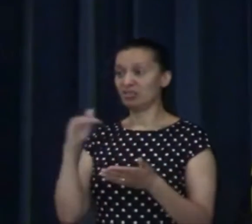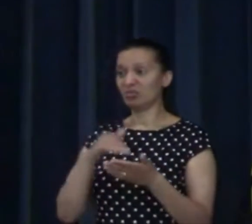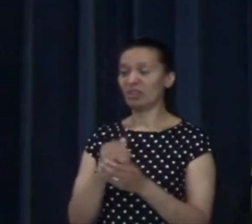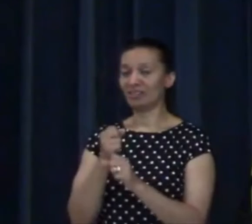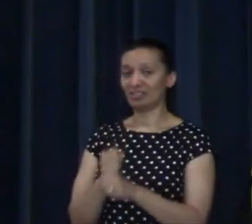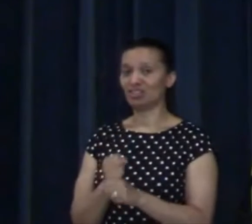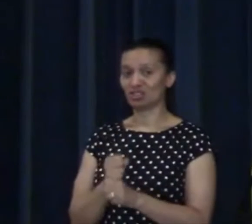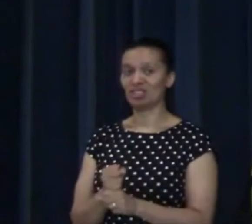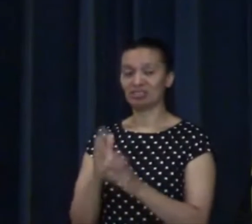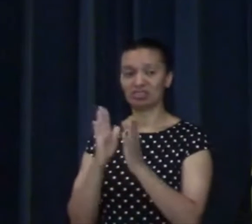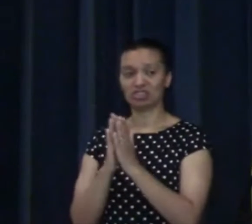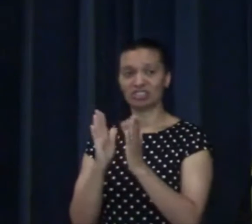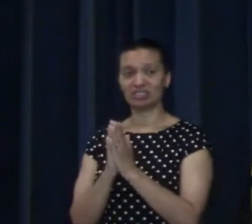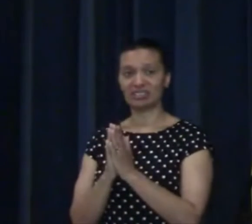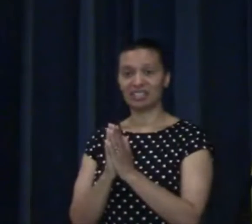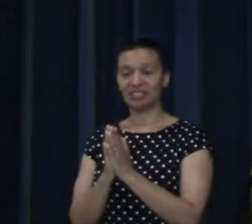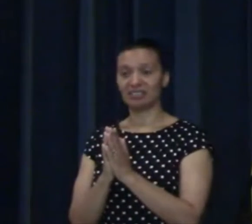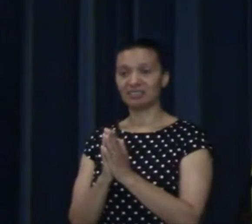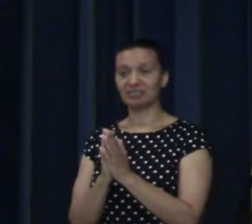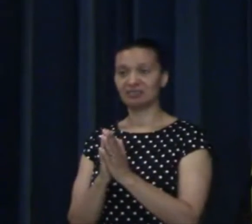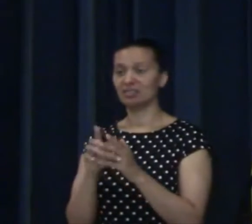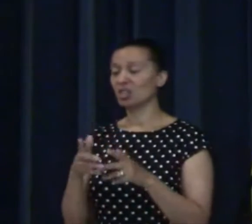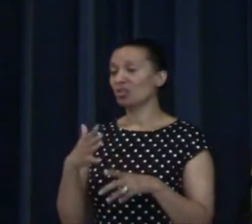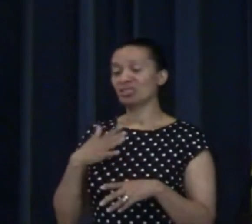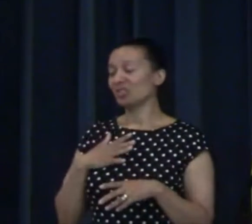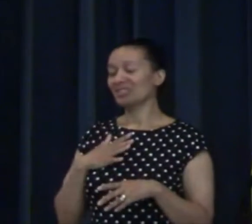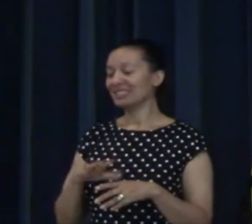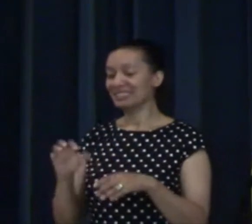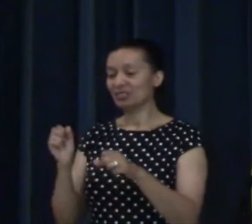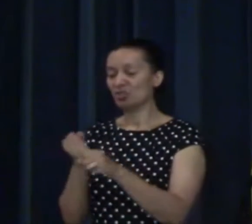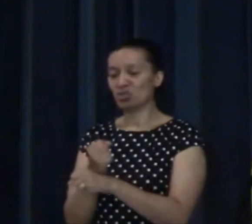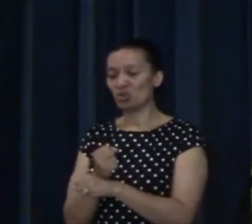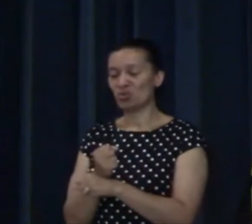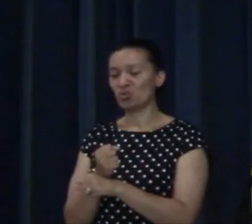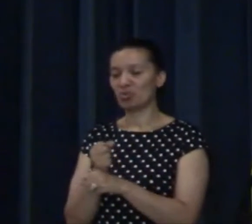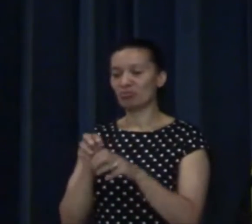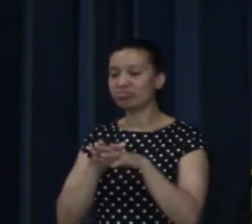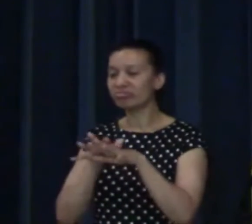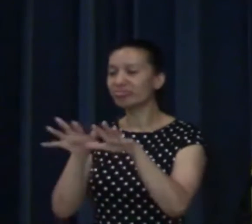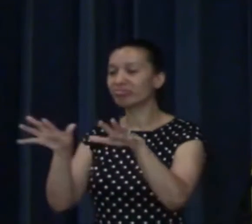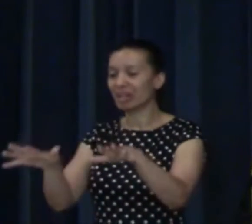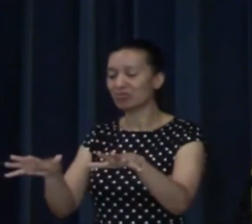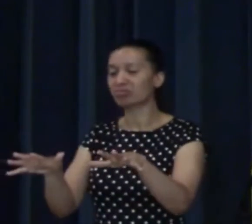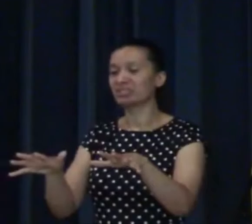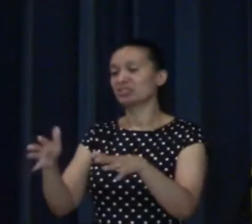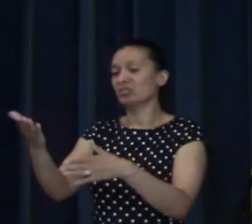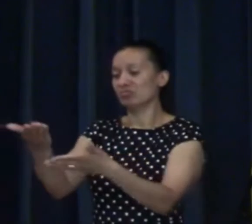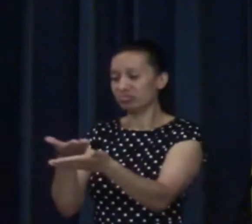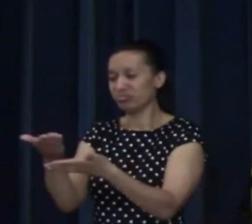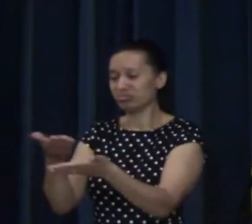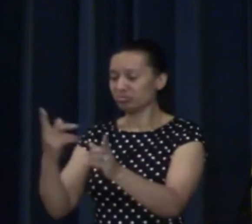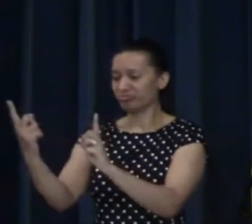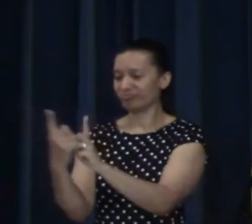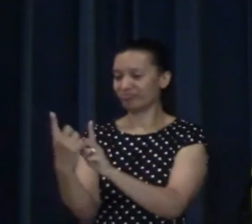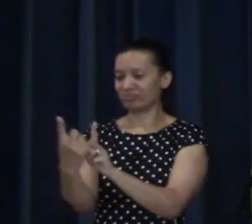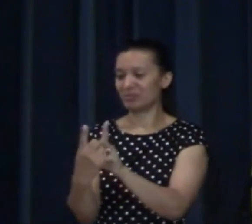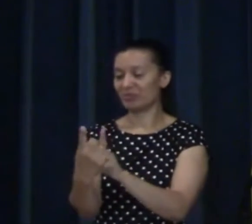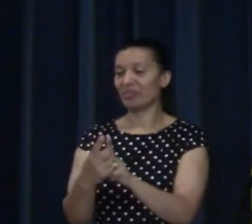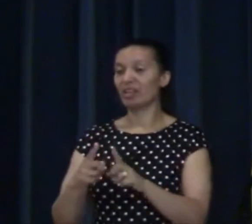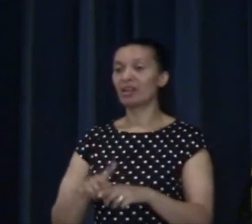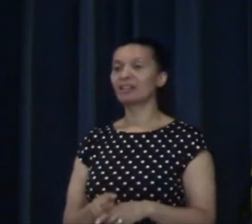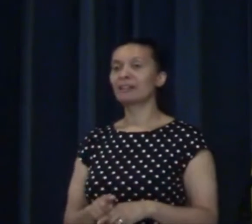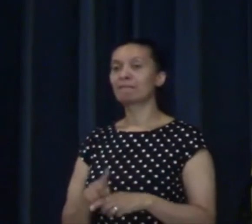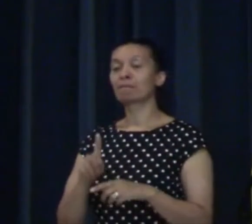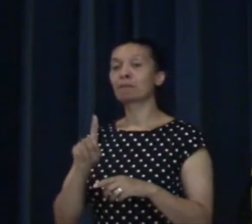No. Now, you don't have to go and stand outside the bar, stand with us on a Saturday morning, and do that. You